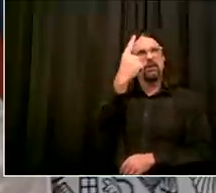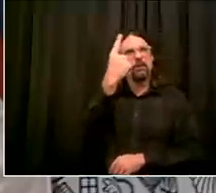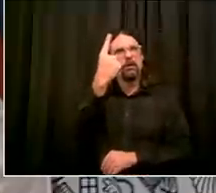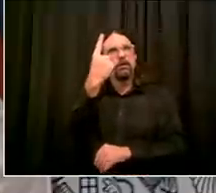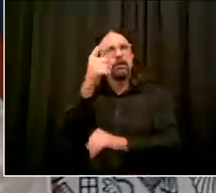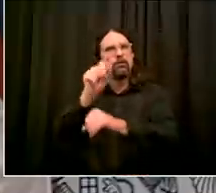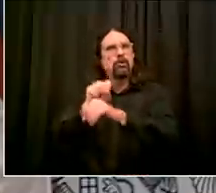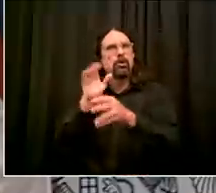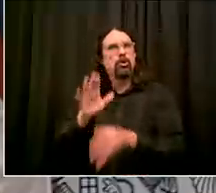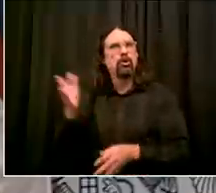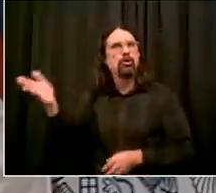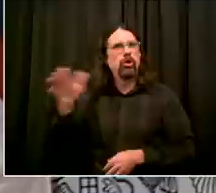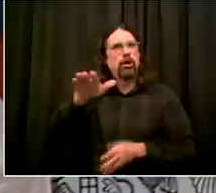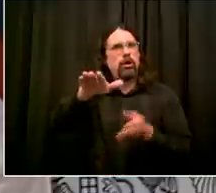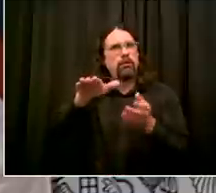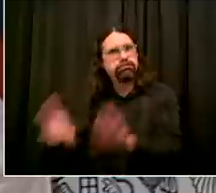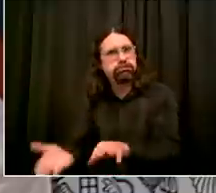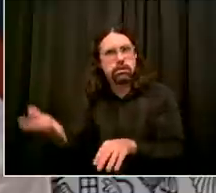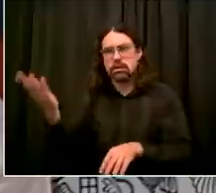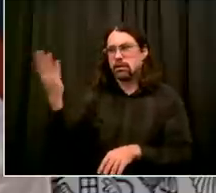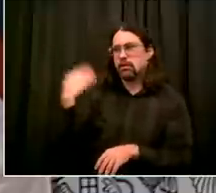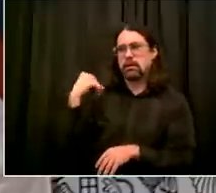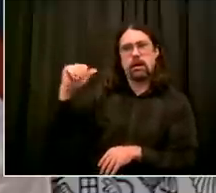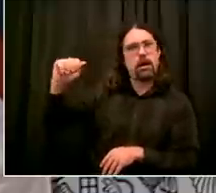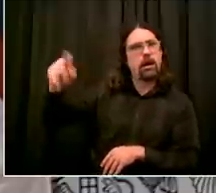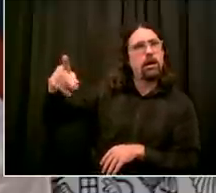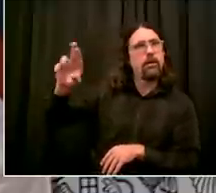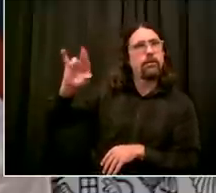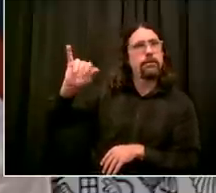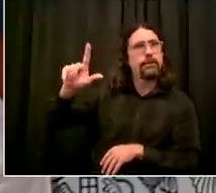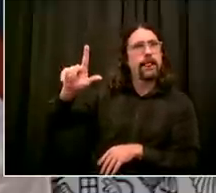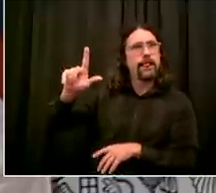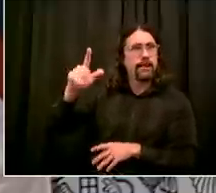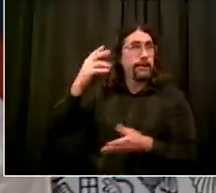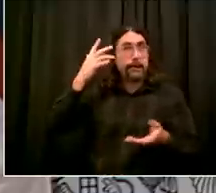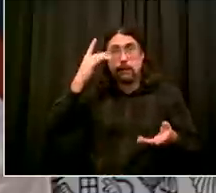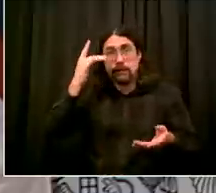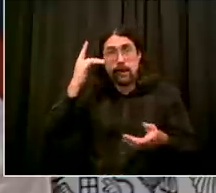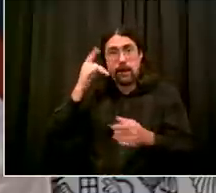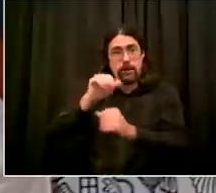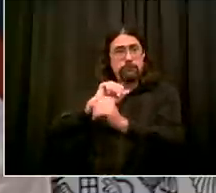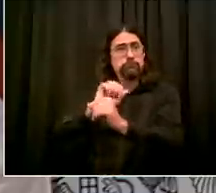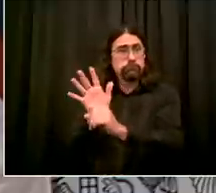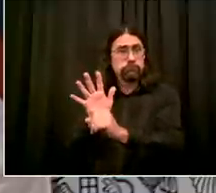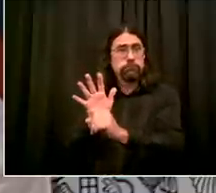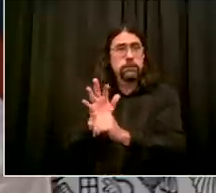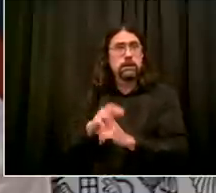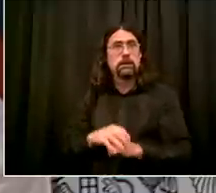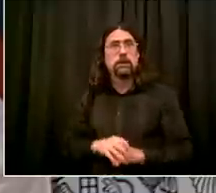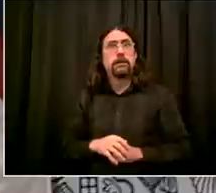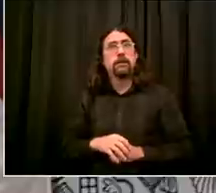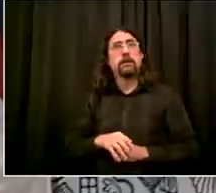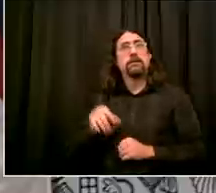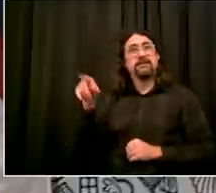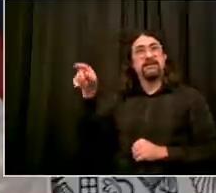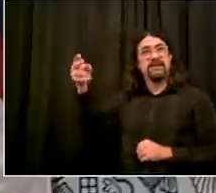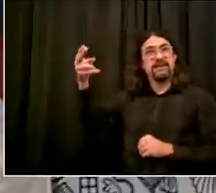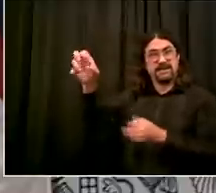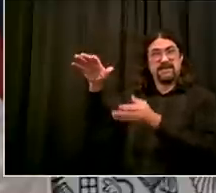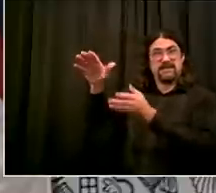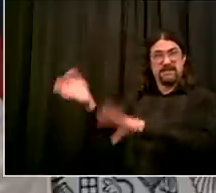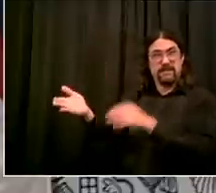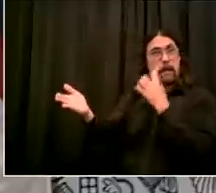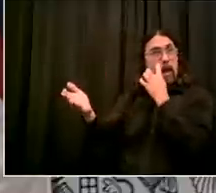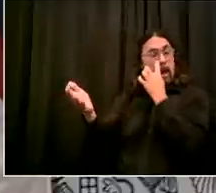requested uh work from home in march and his family says he was you know kind of